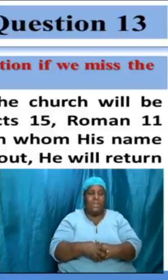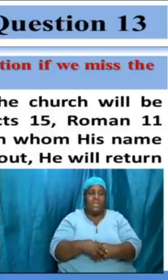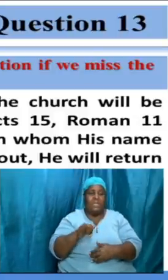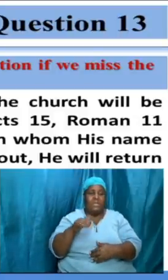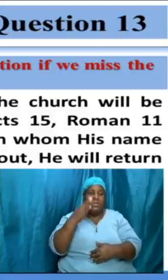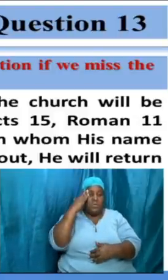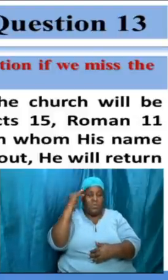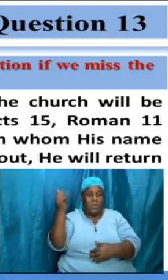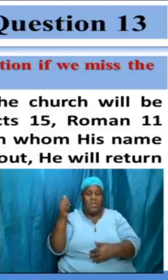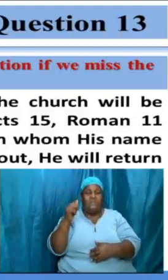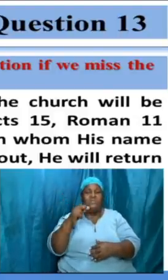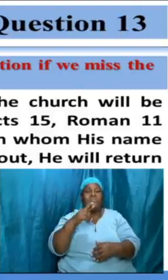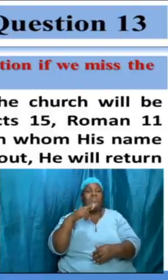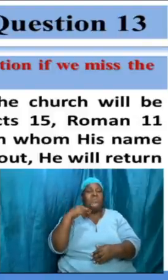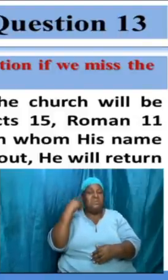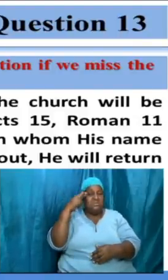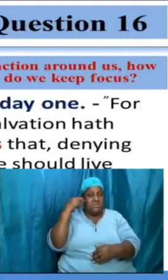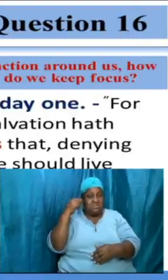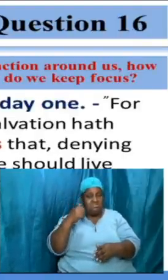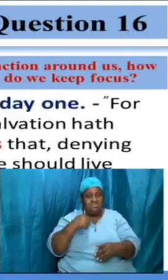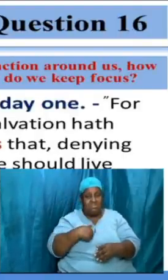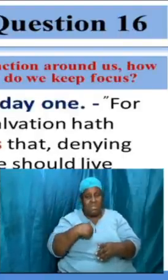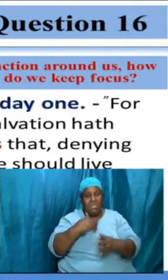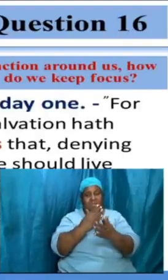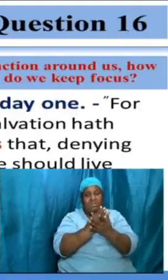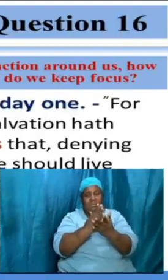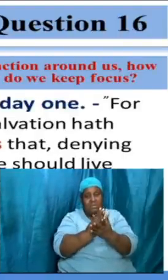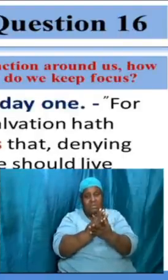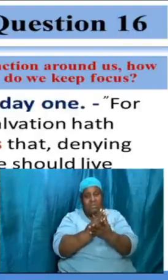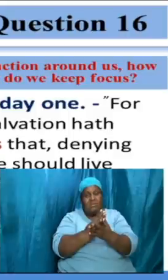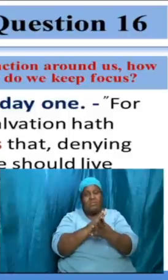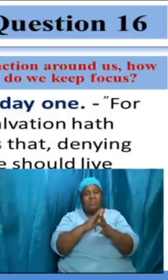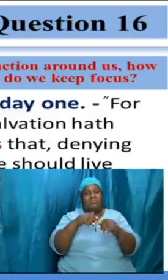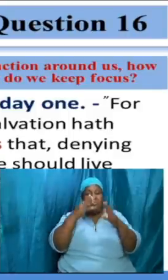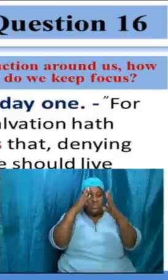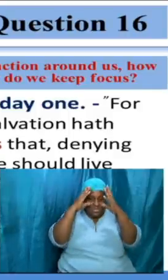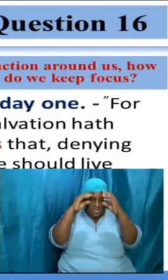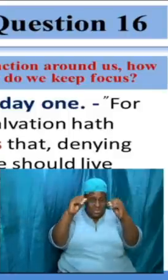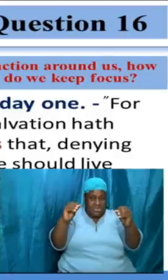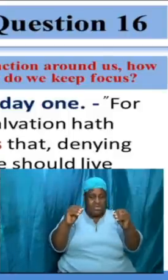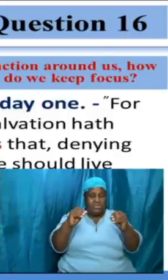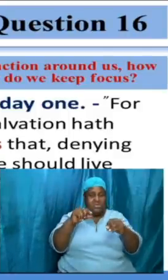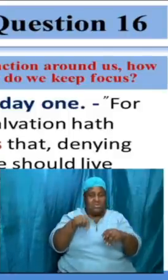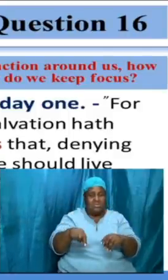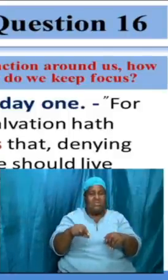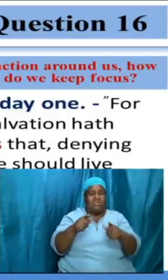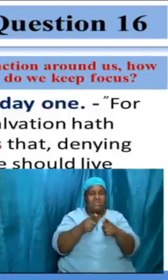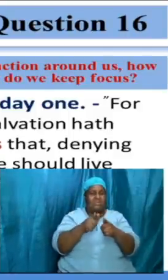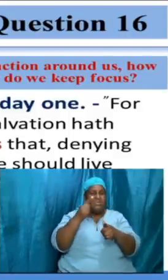to inject this little thought to us